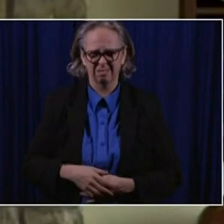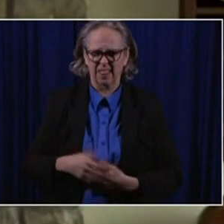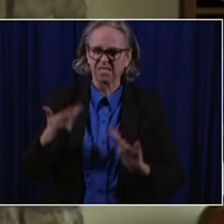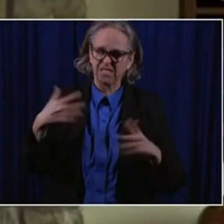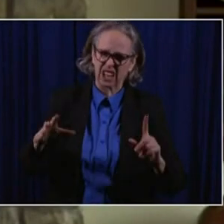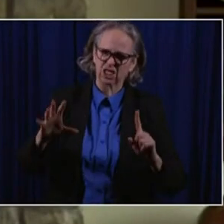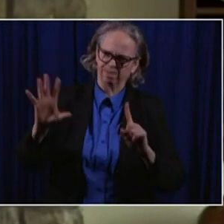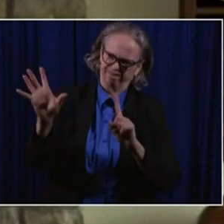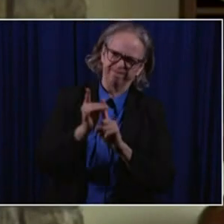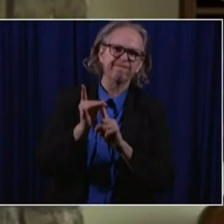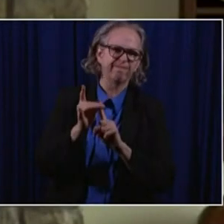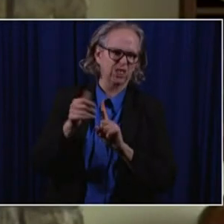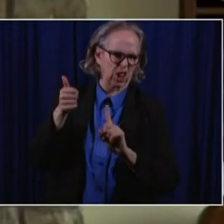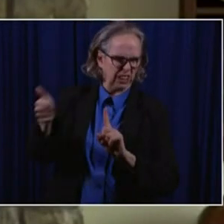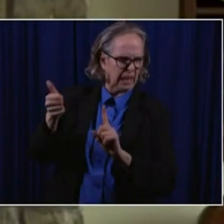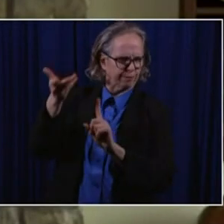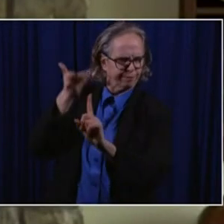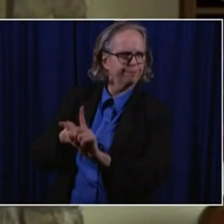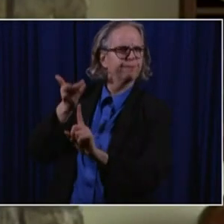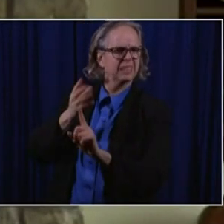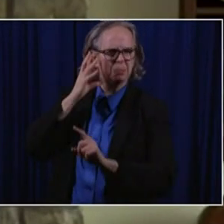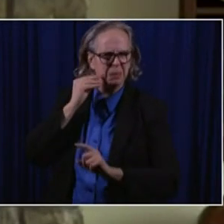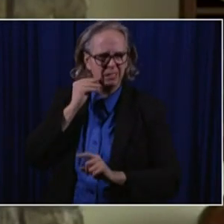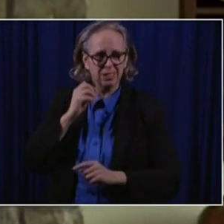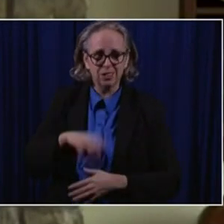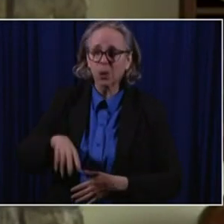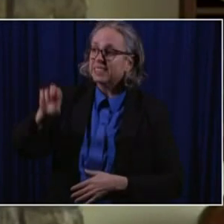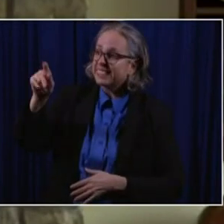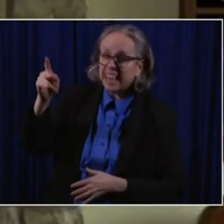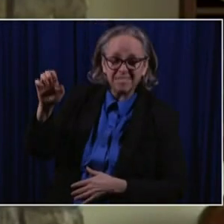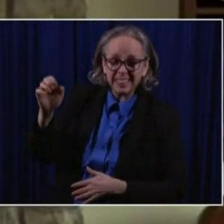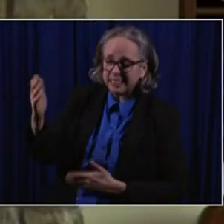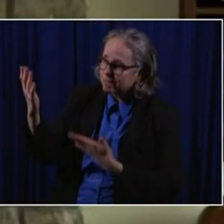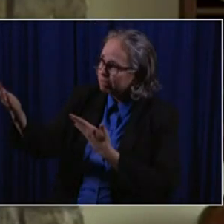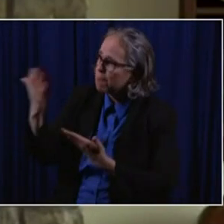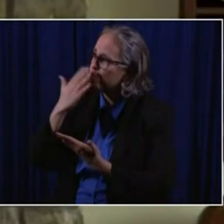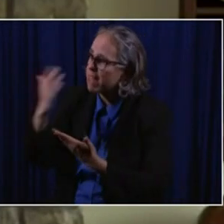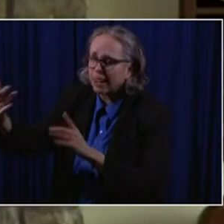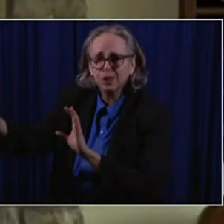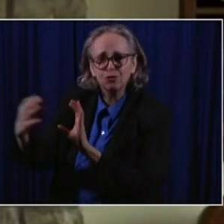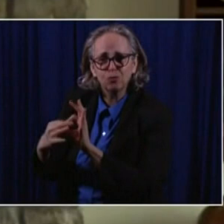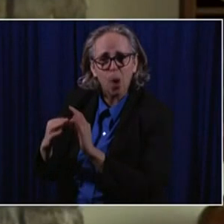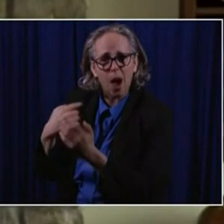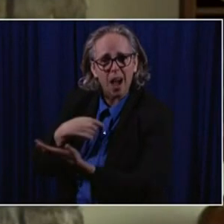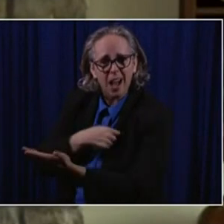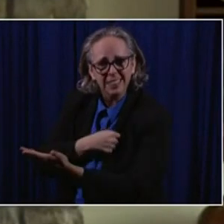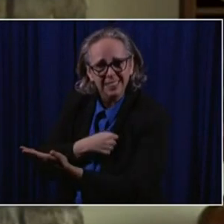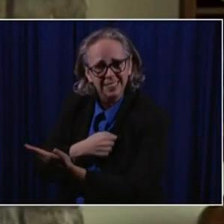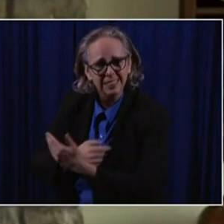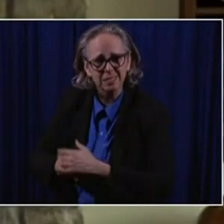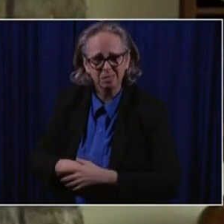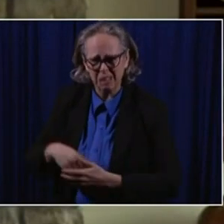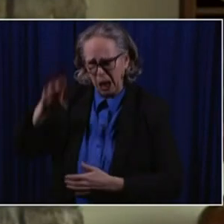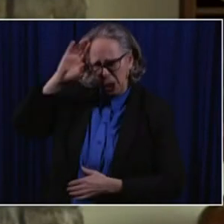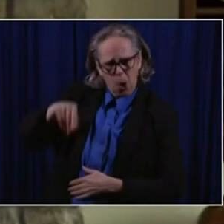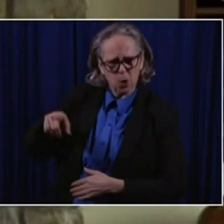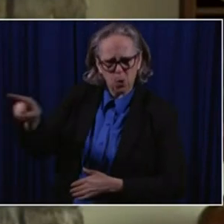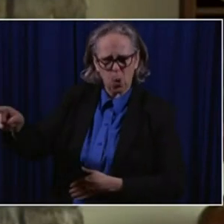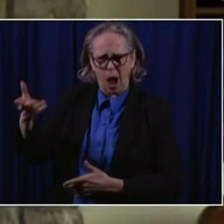Stephanie, thank you very much for being with us today. We appreciate it very, very much, and I know you're there with your husband, Ryan,